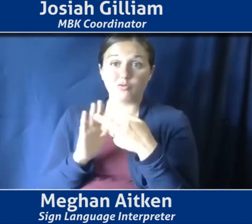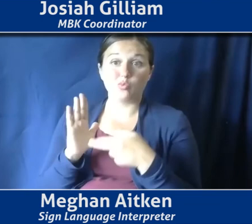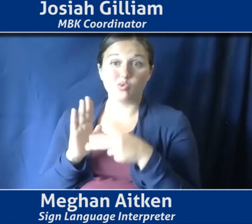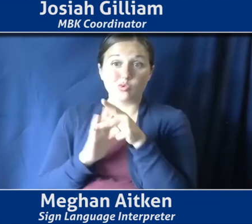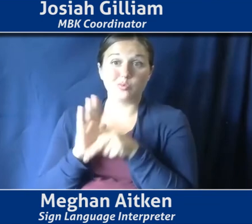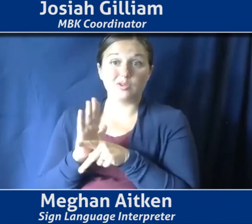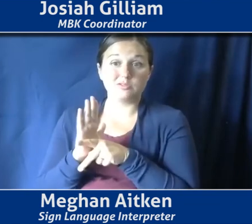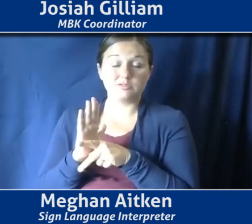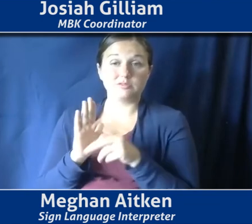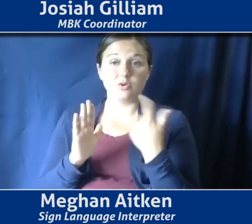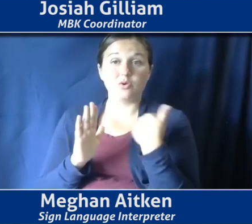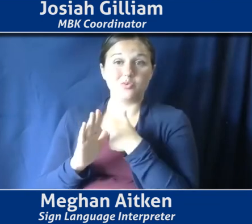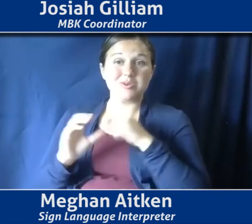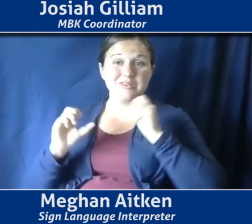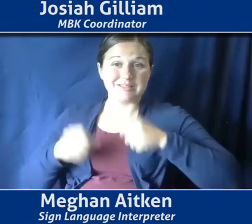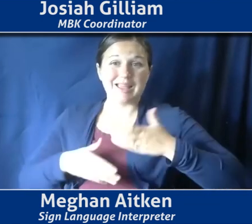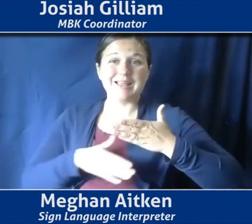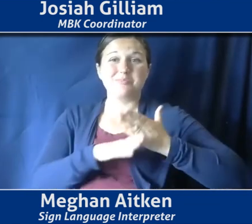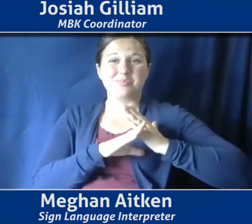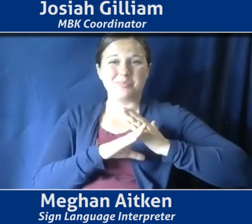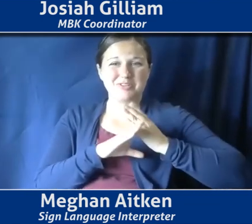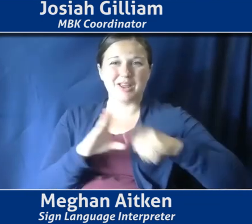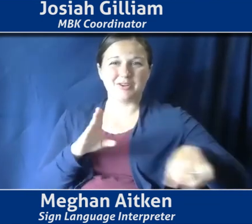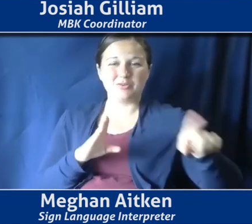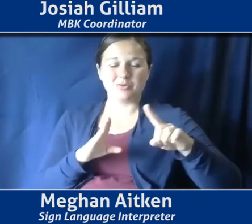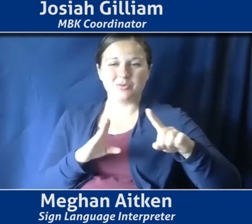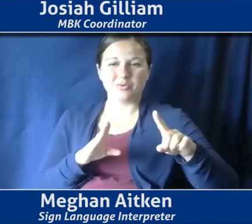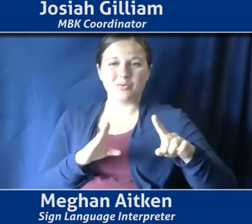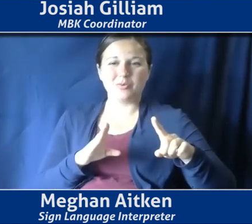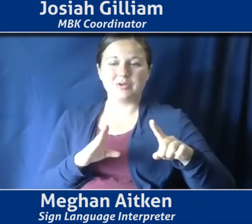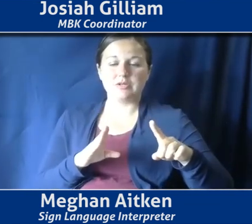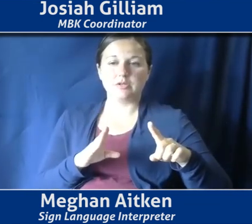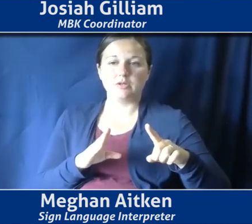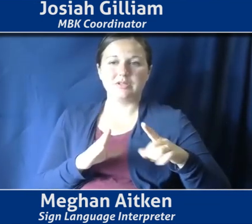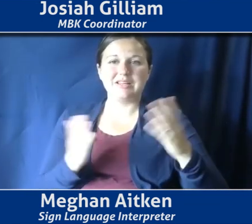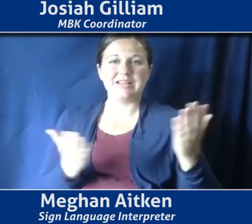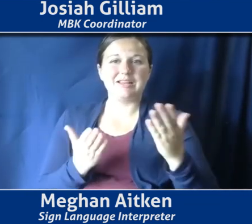you know, here is how you can, you can contact the folks that are able to help you.